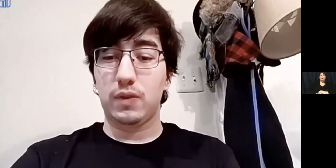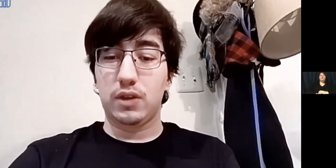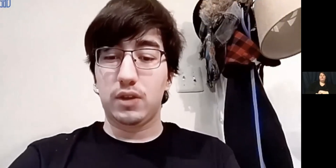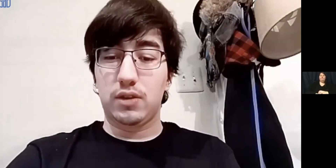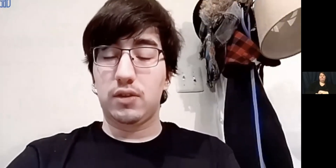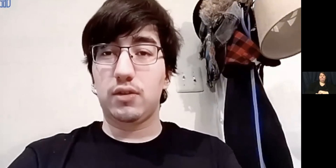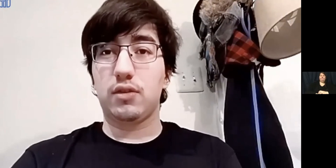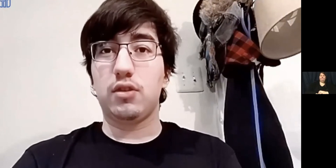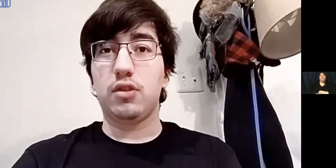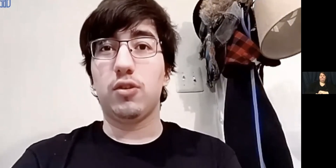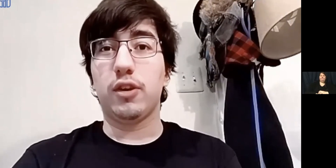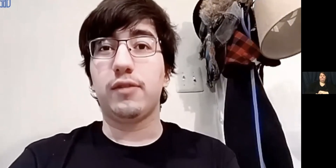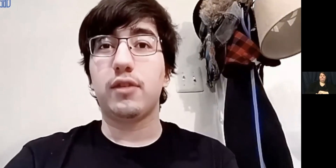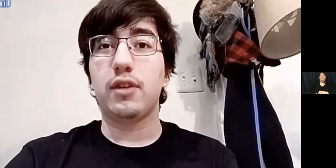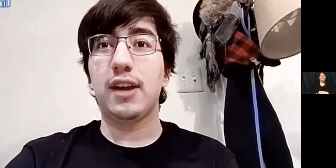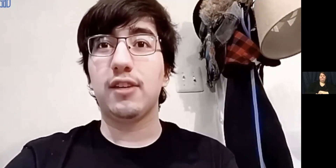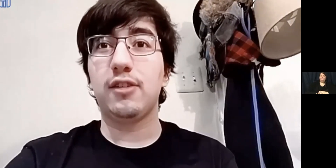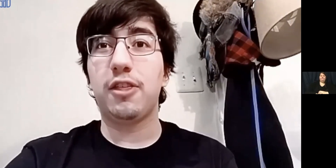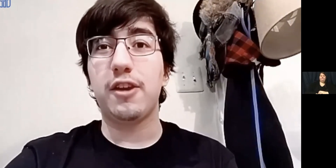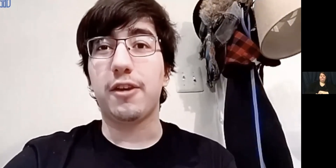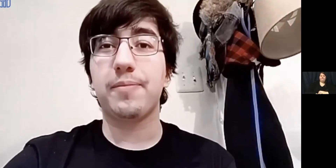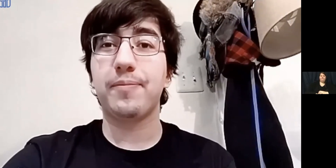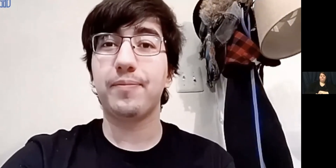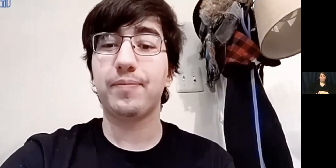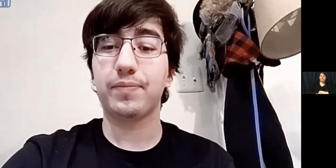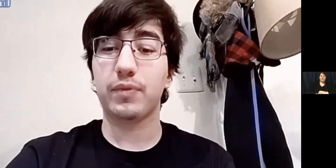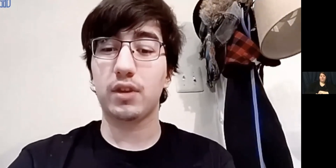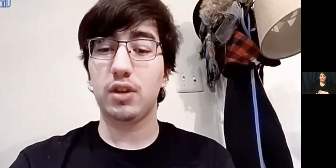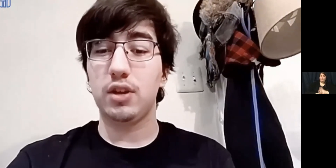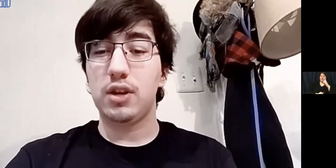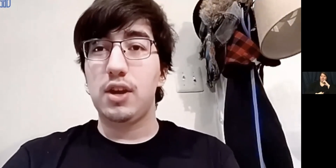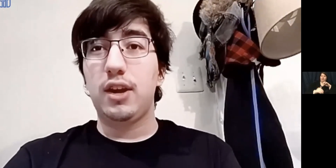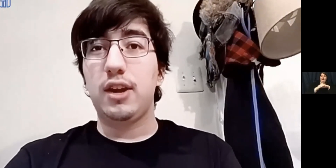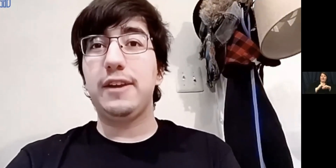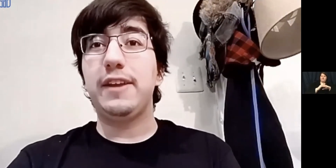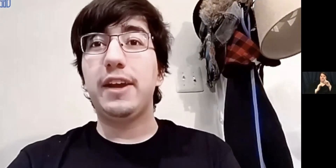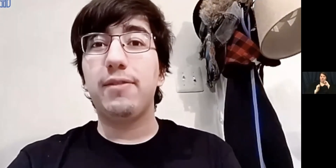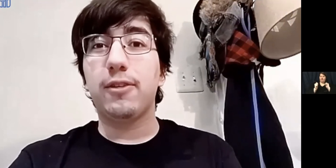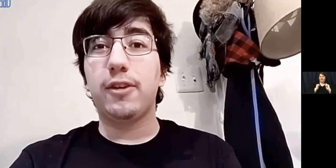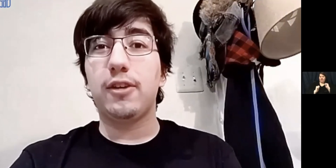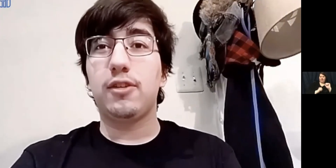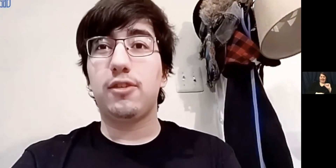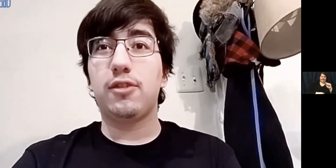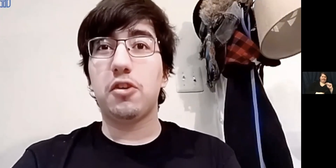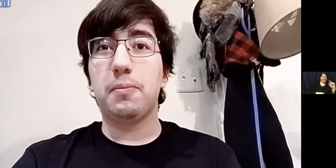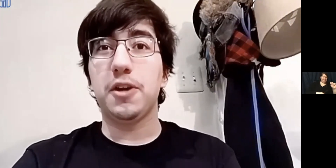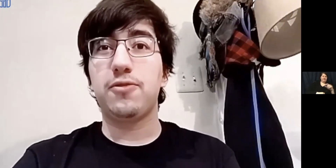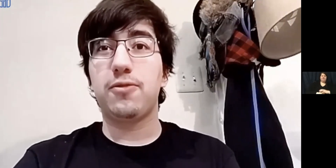for access to theater. I think I've